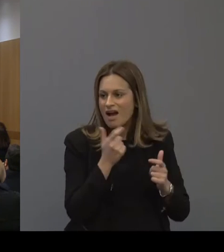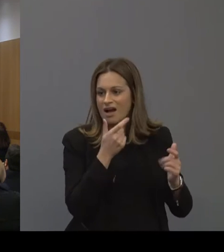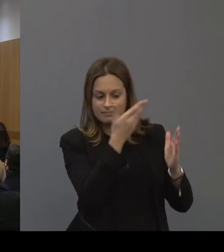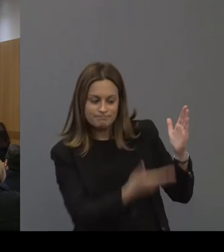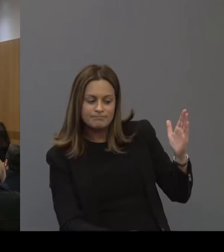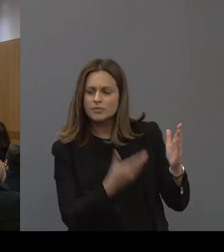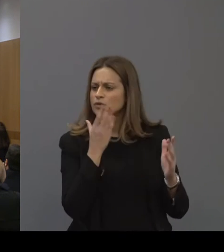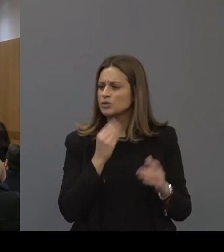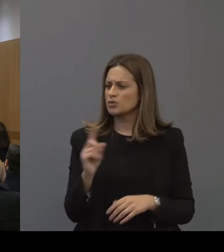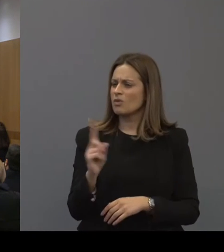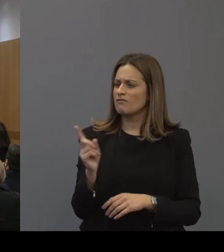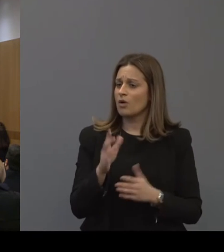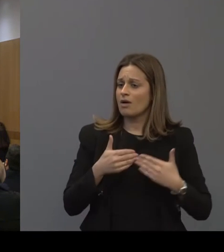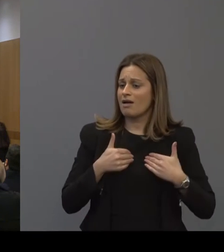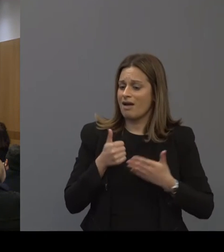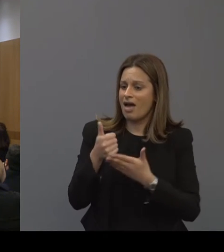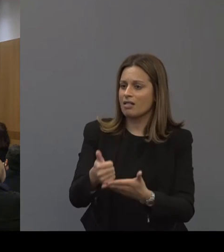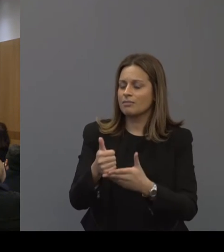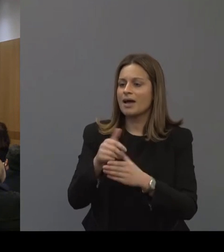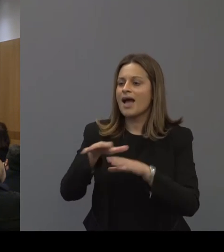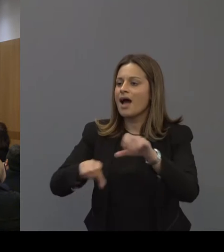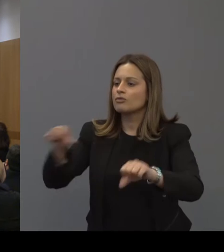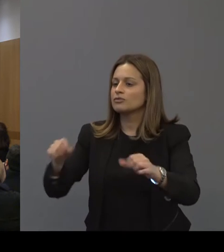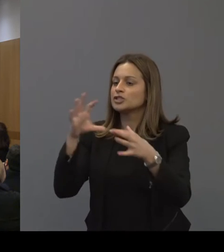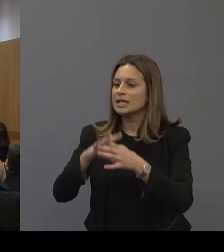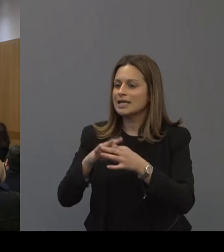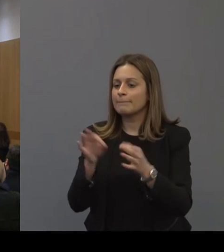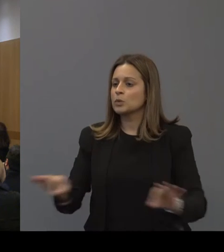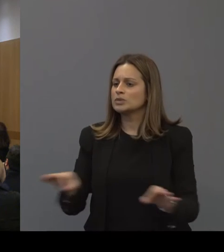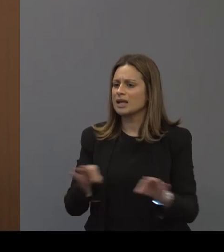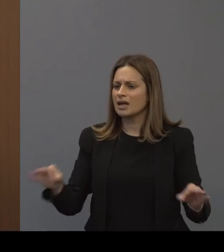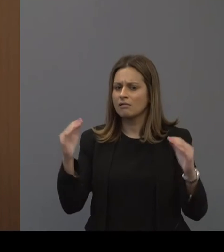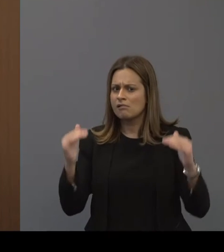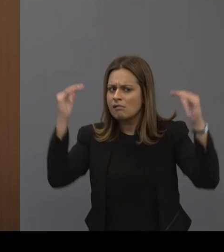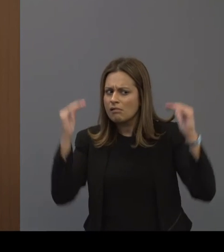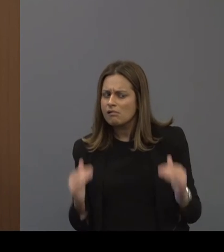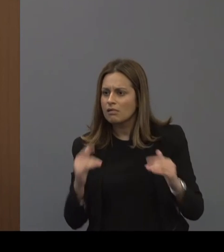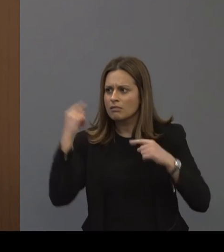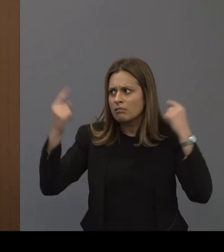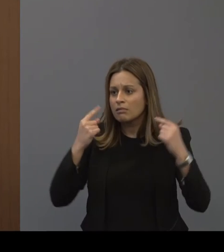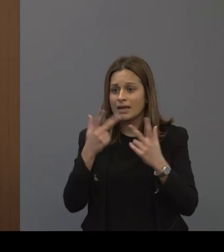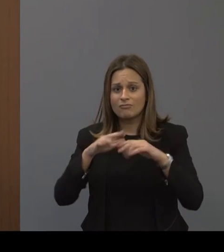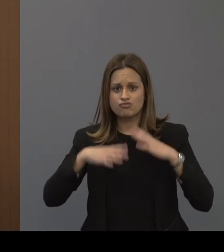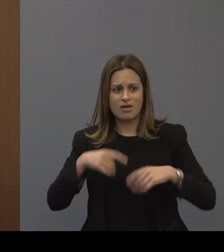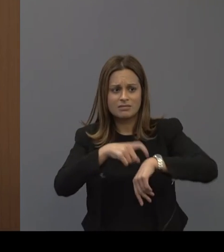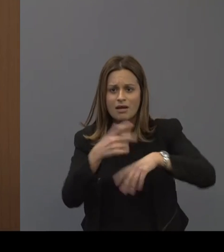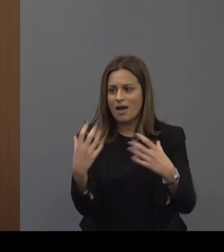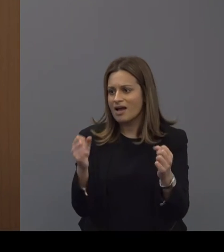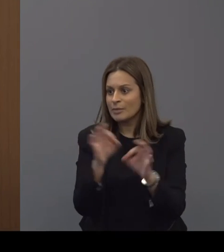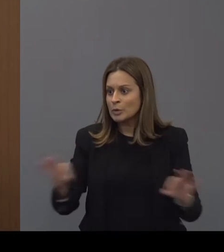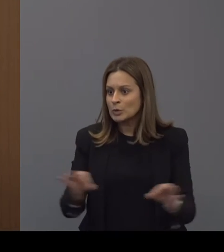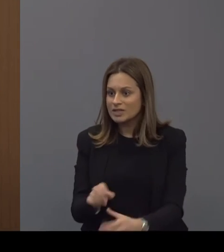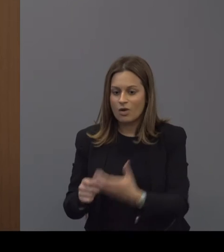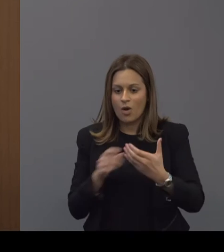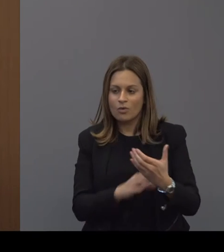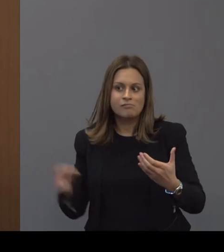and we use them to help to outreach about music player listening levels. So at break if any of you have your your music on